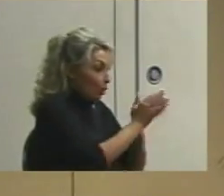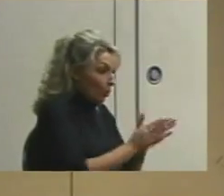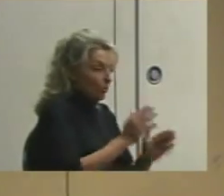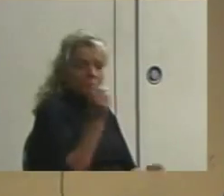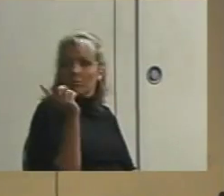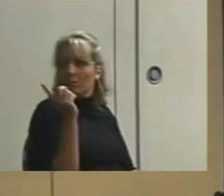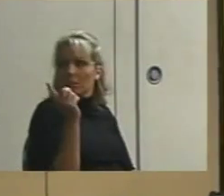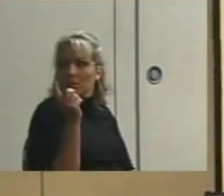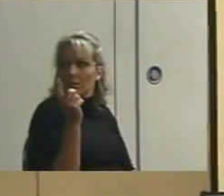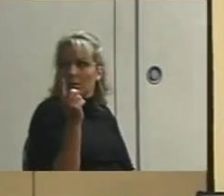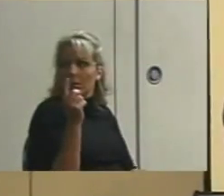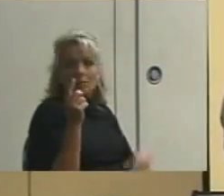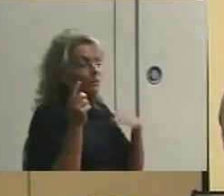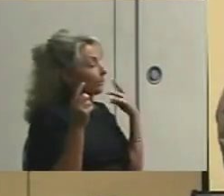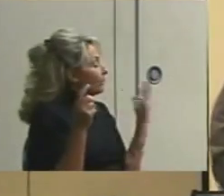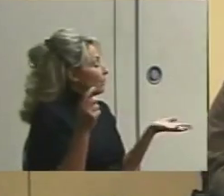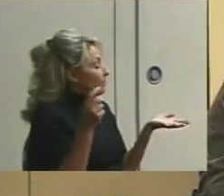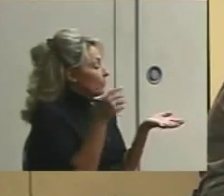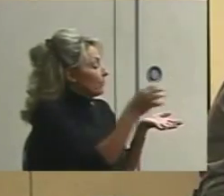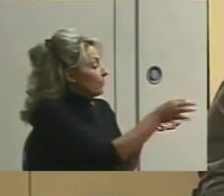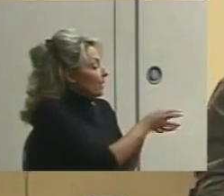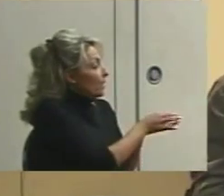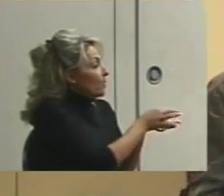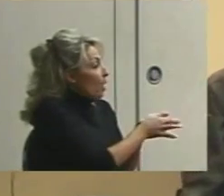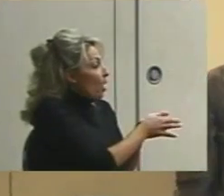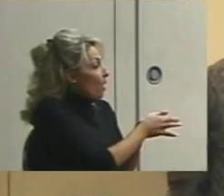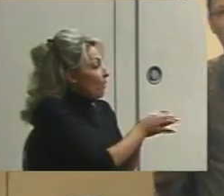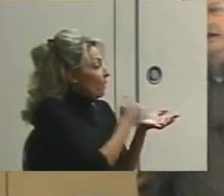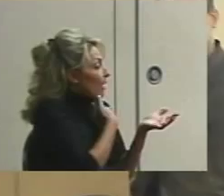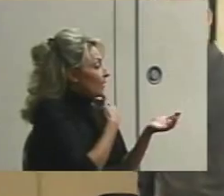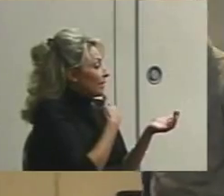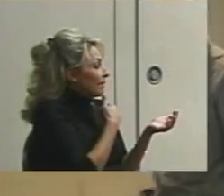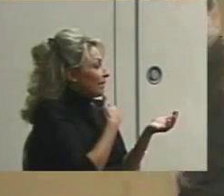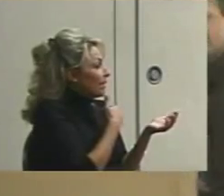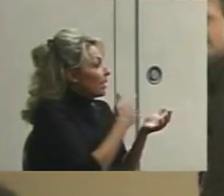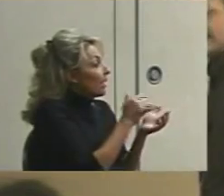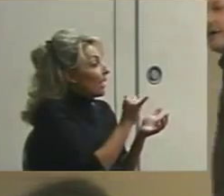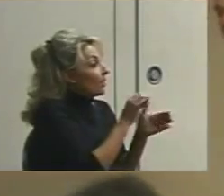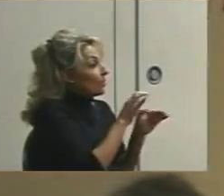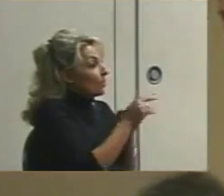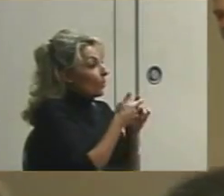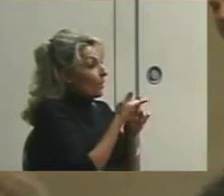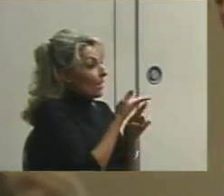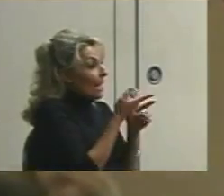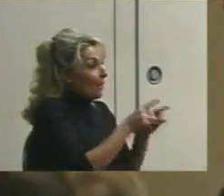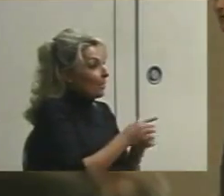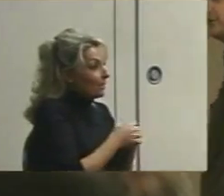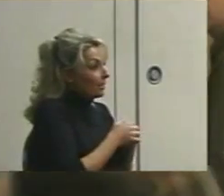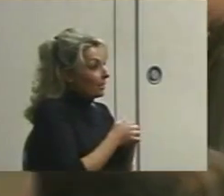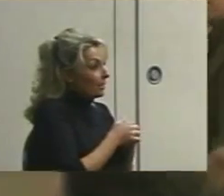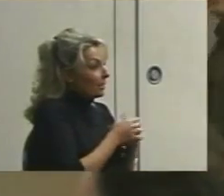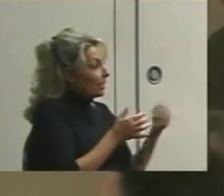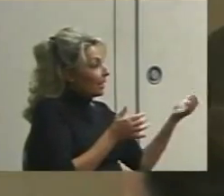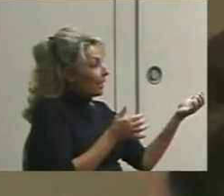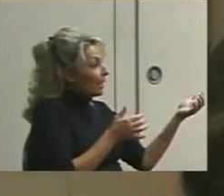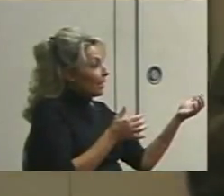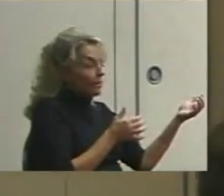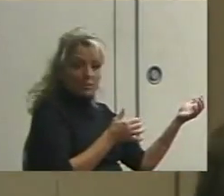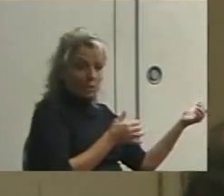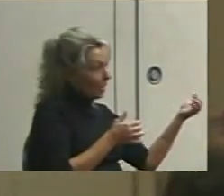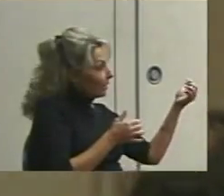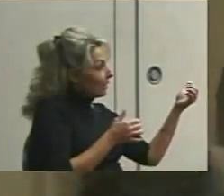They fit right in the palm of your hand. They've got a little lever on them. And as you're doing, when a thing happens, you squeeze your palm.